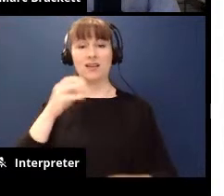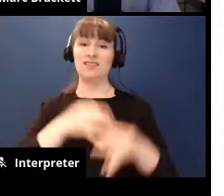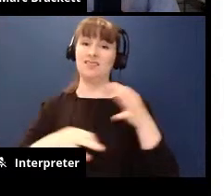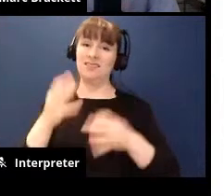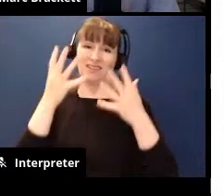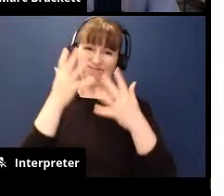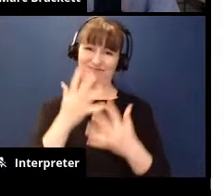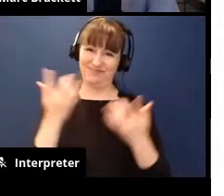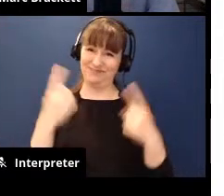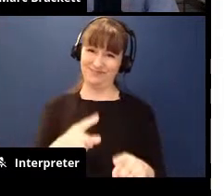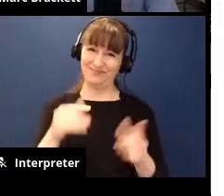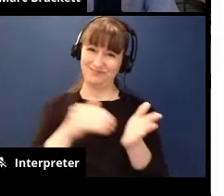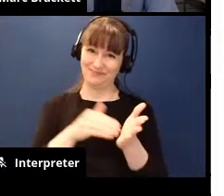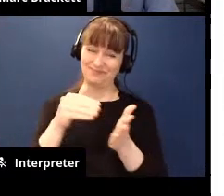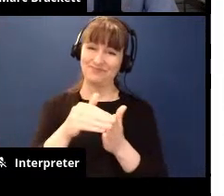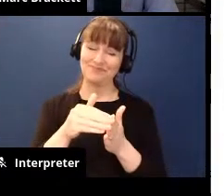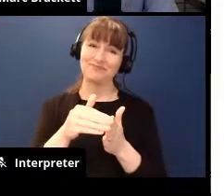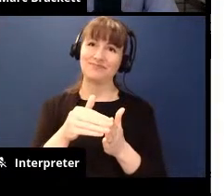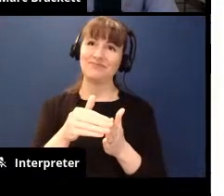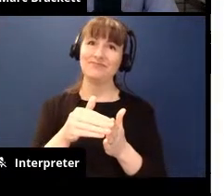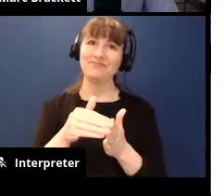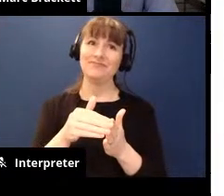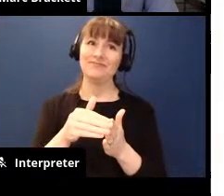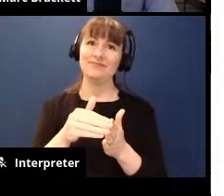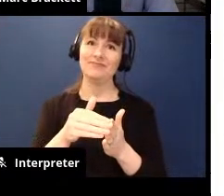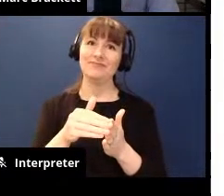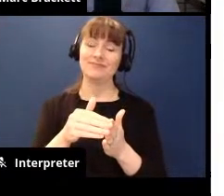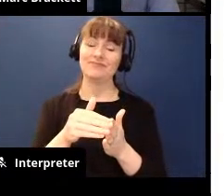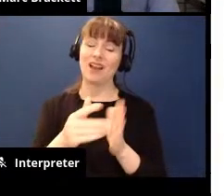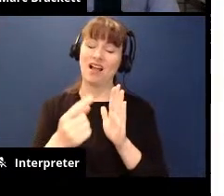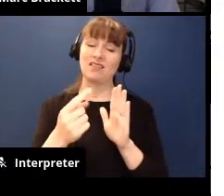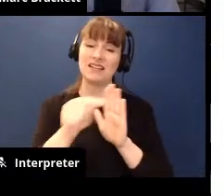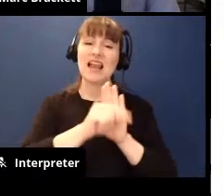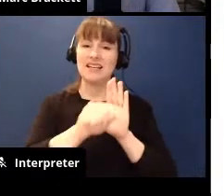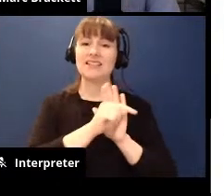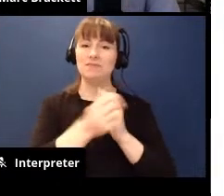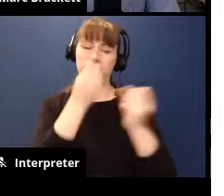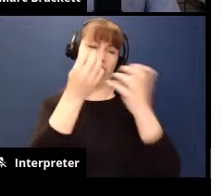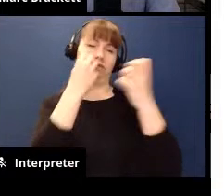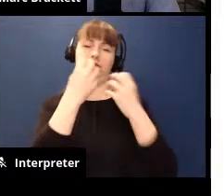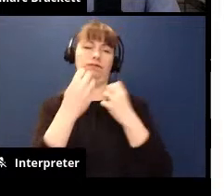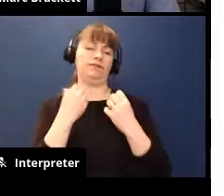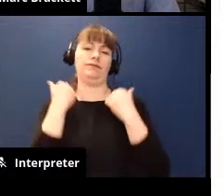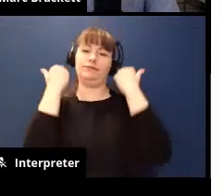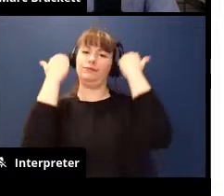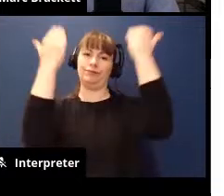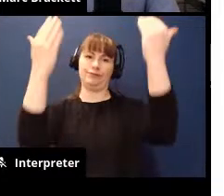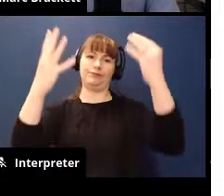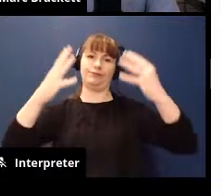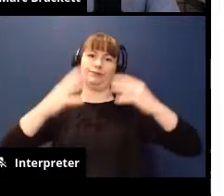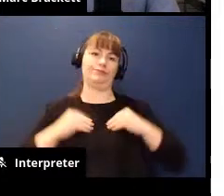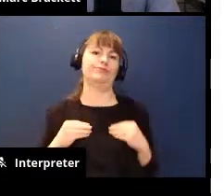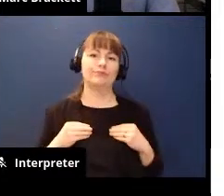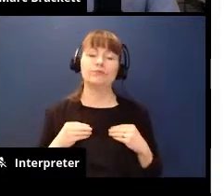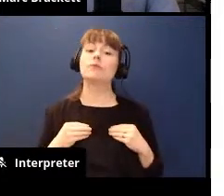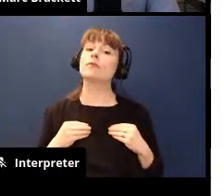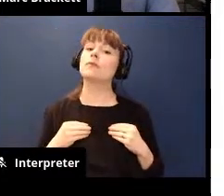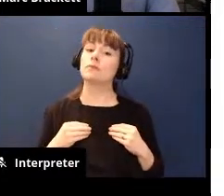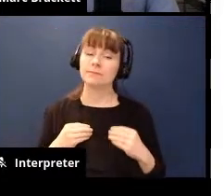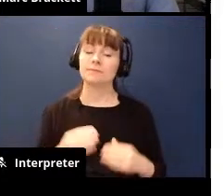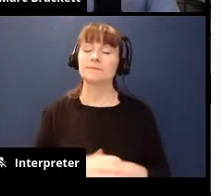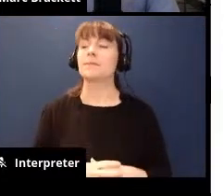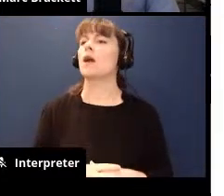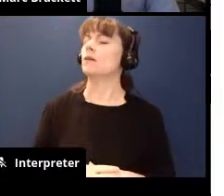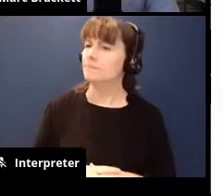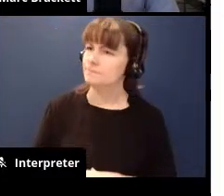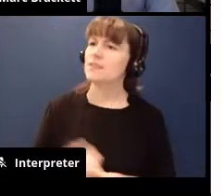unfortunately we often get a lot of negativity yeah and i've seen so many educators sharing great resources out